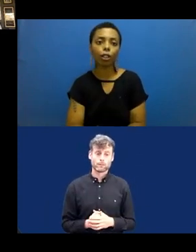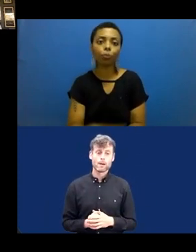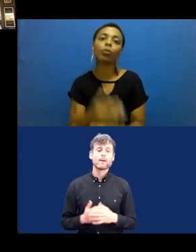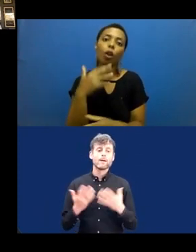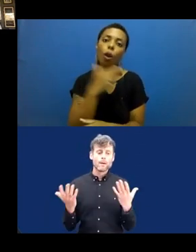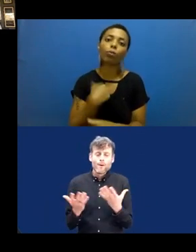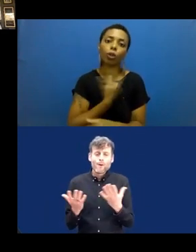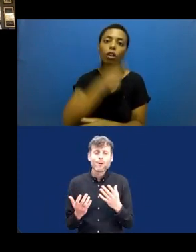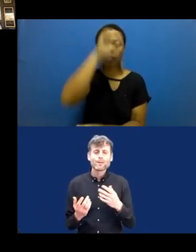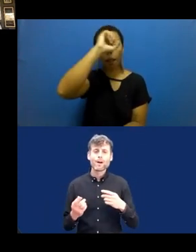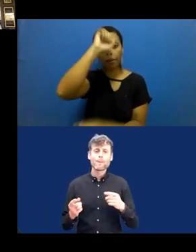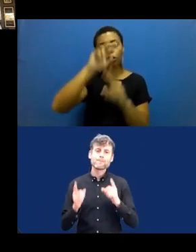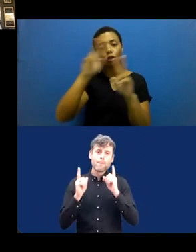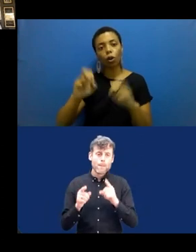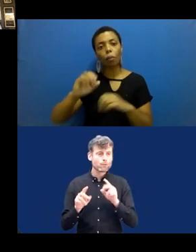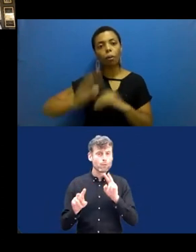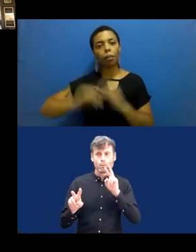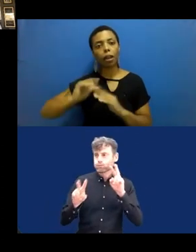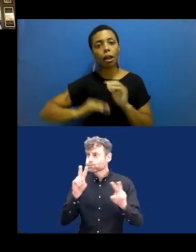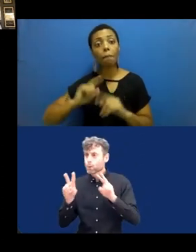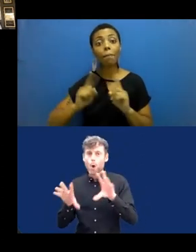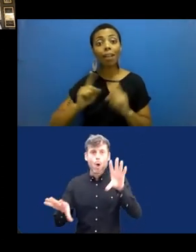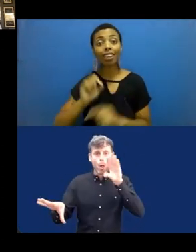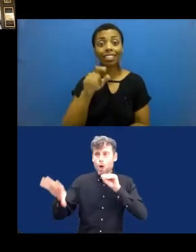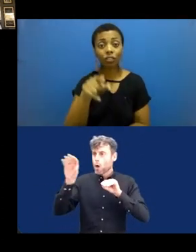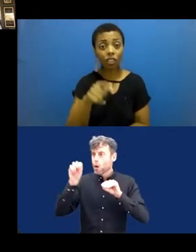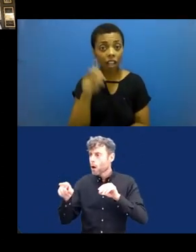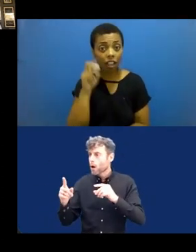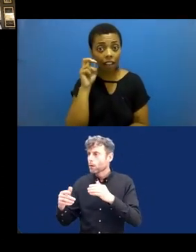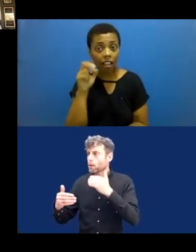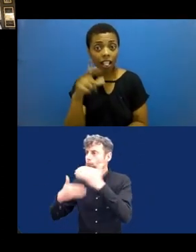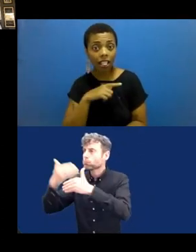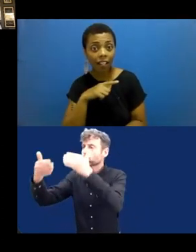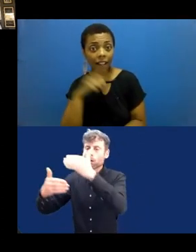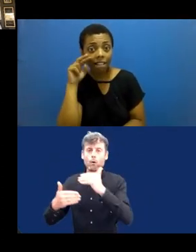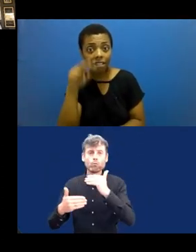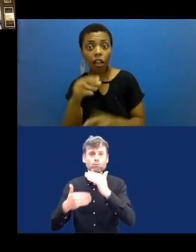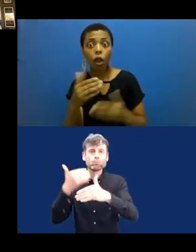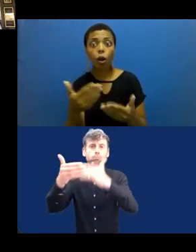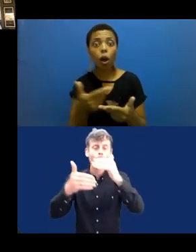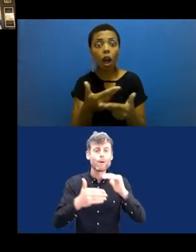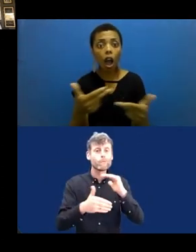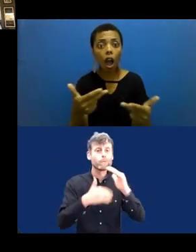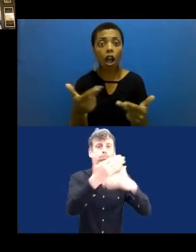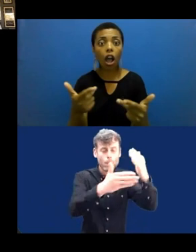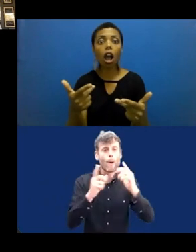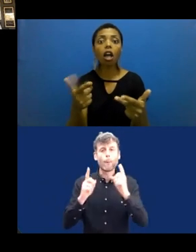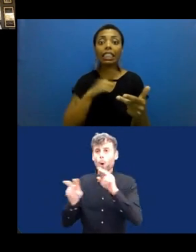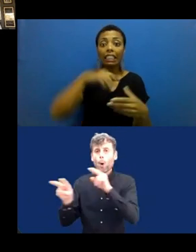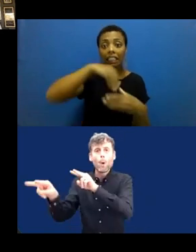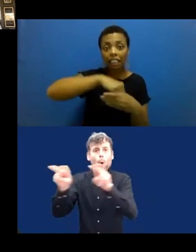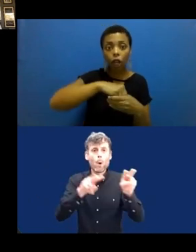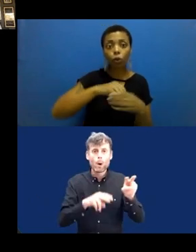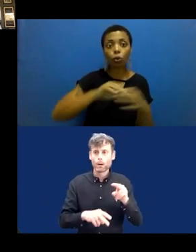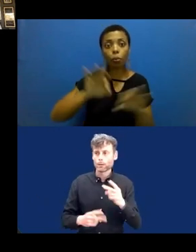But, if you look at the reasons we do the projects and compare them with other companies,